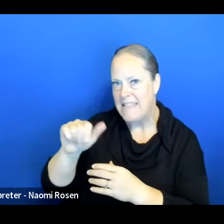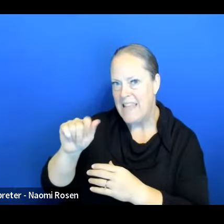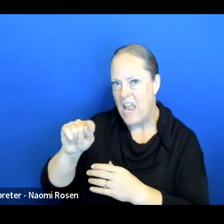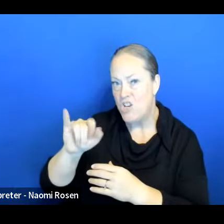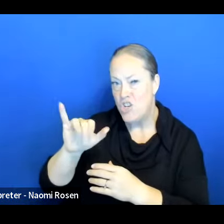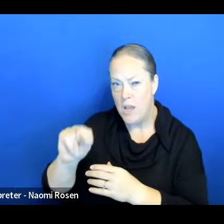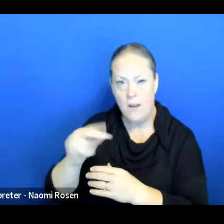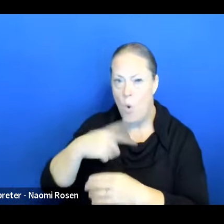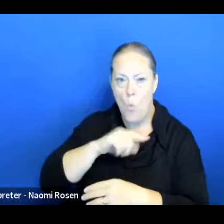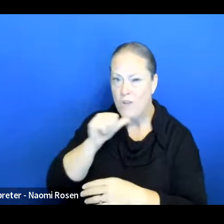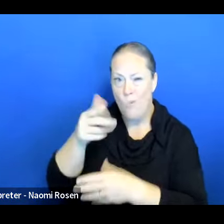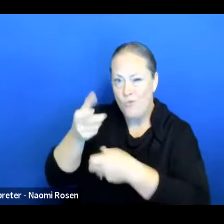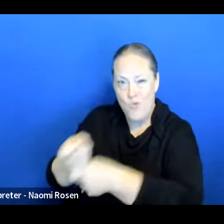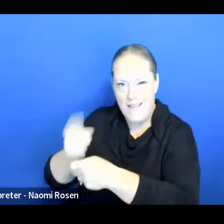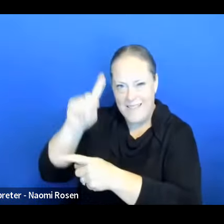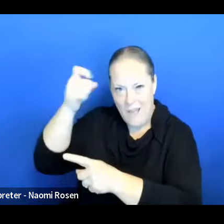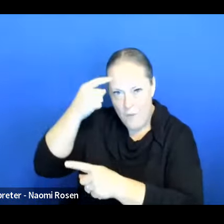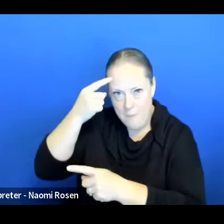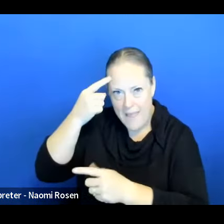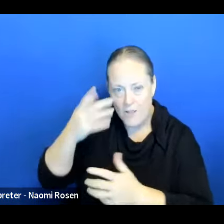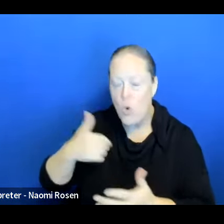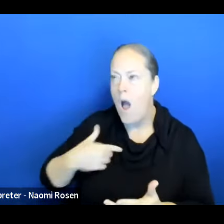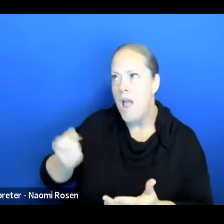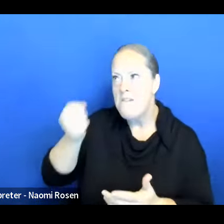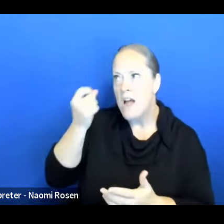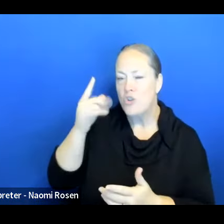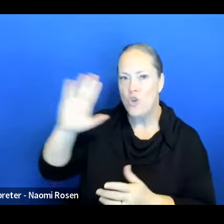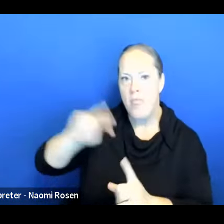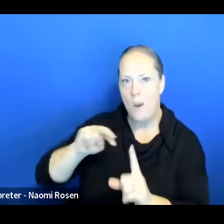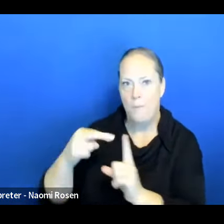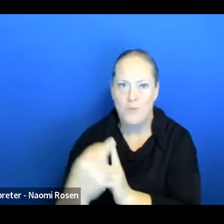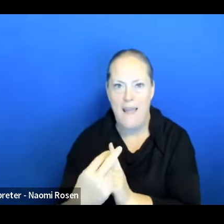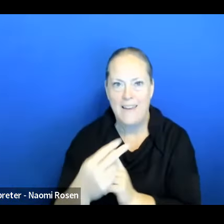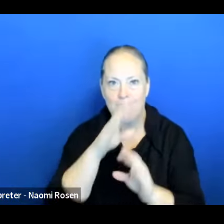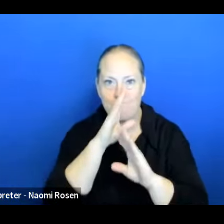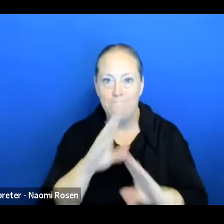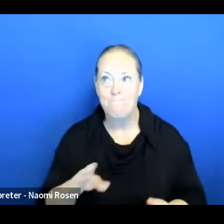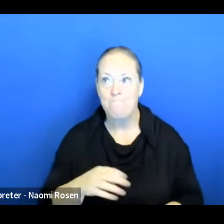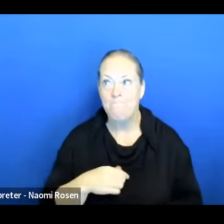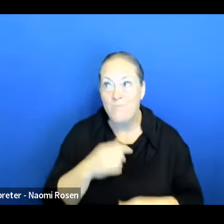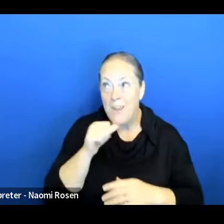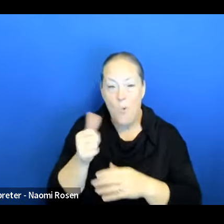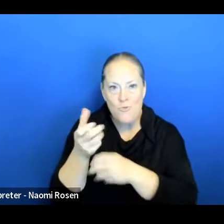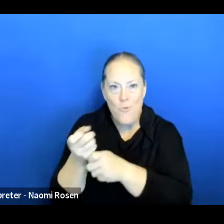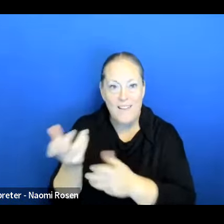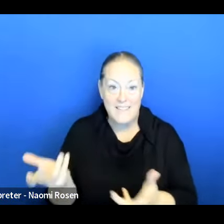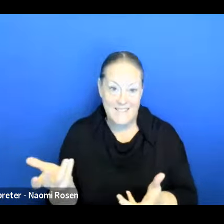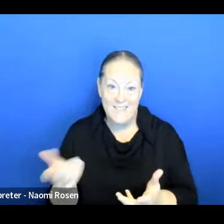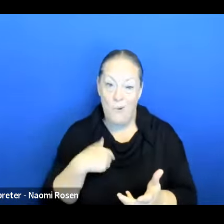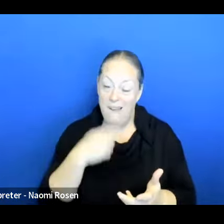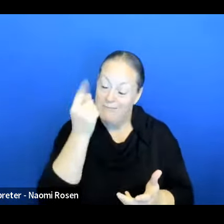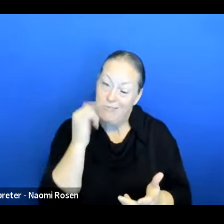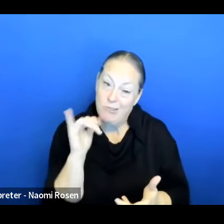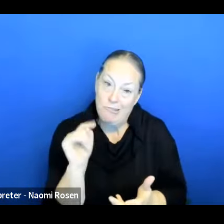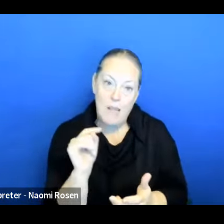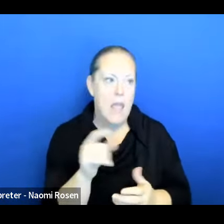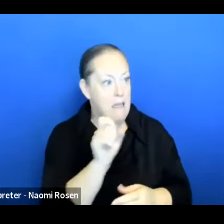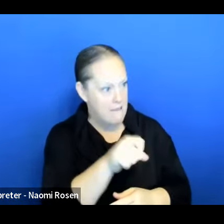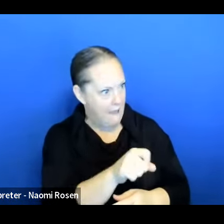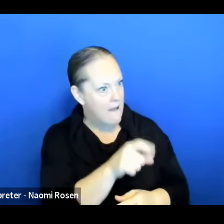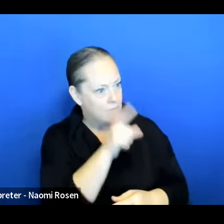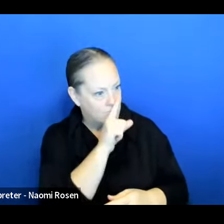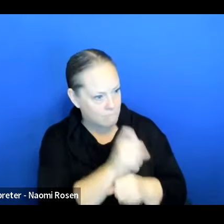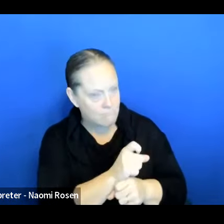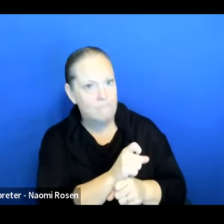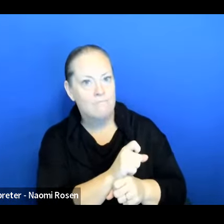like I, I understand where they were coming from. absolutely. Absolutely. Absolutely. And it's, I think it was the first time I heard